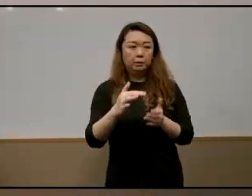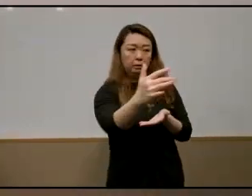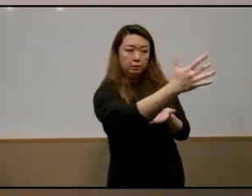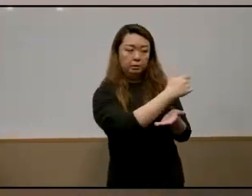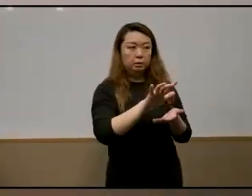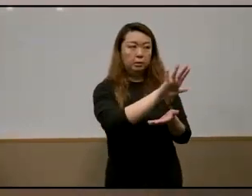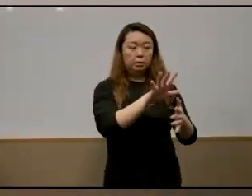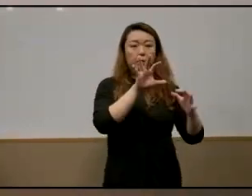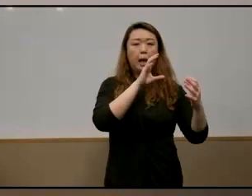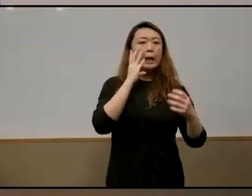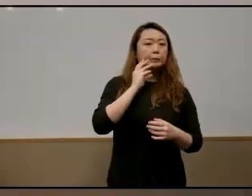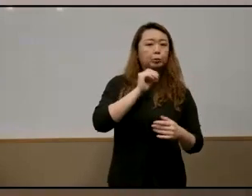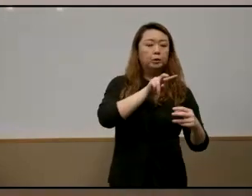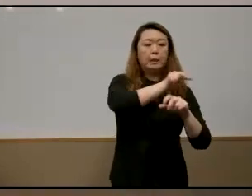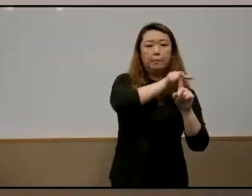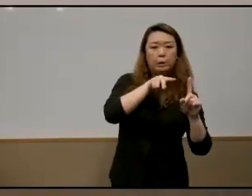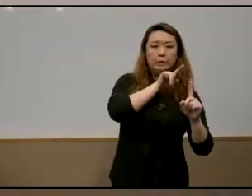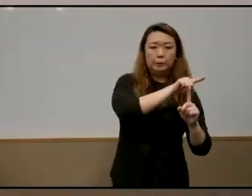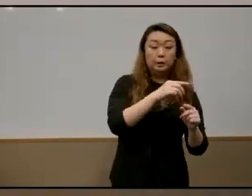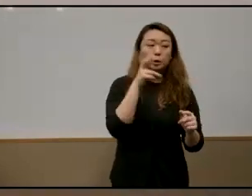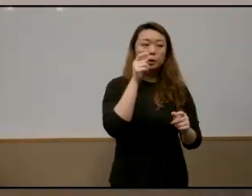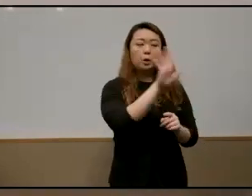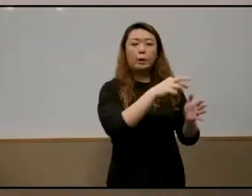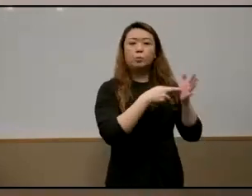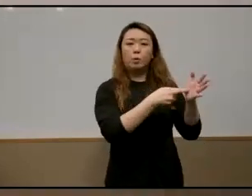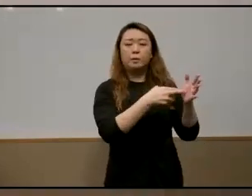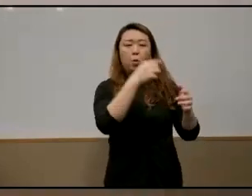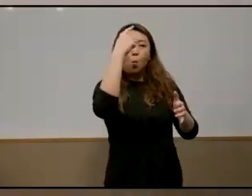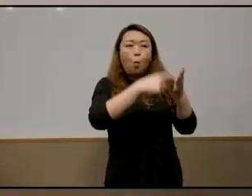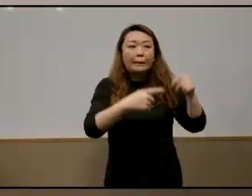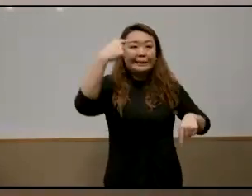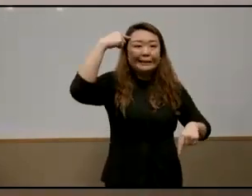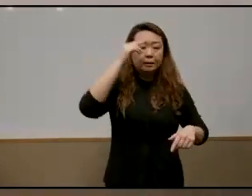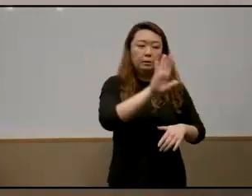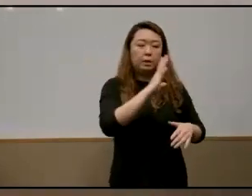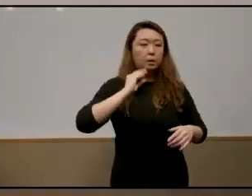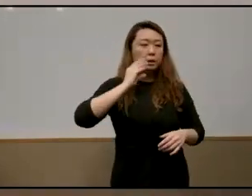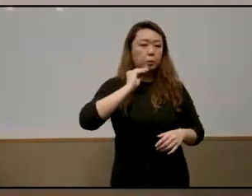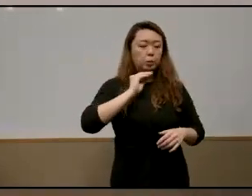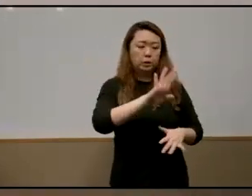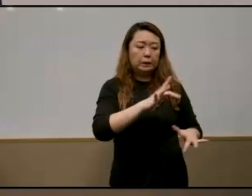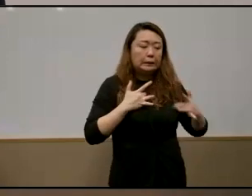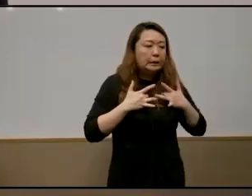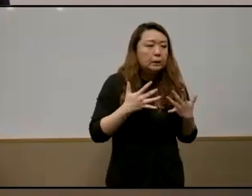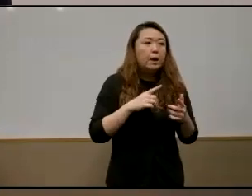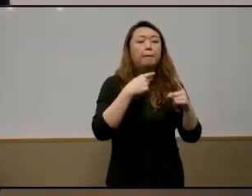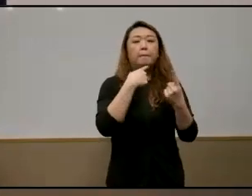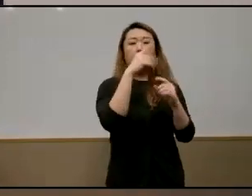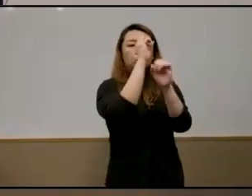sharp end of inequality to hear on their terms their representations of their experiences anxieties and aspirations